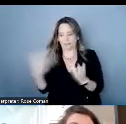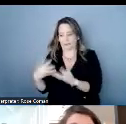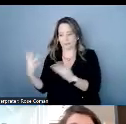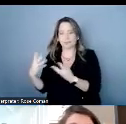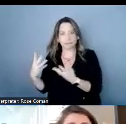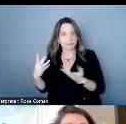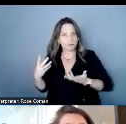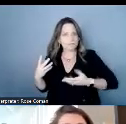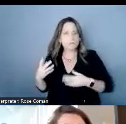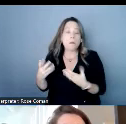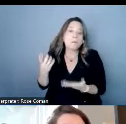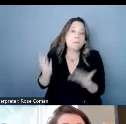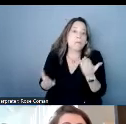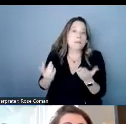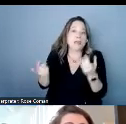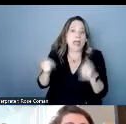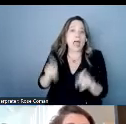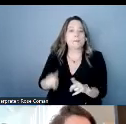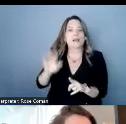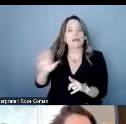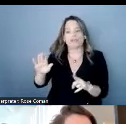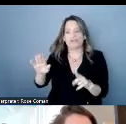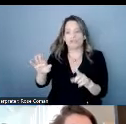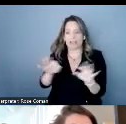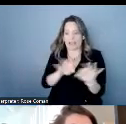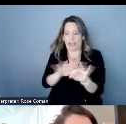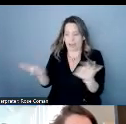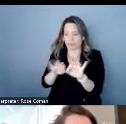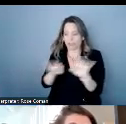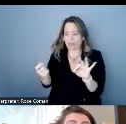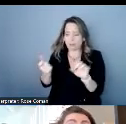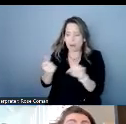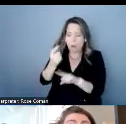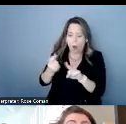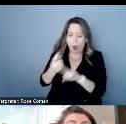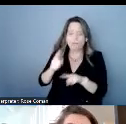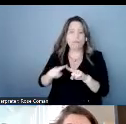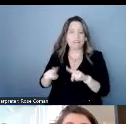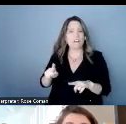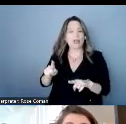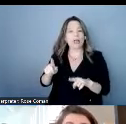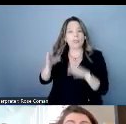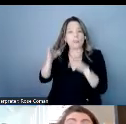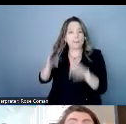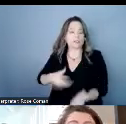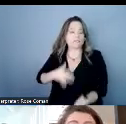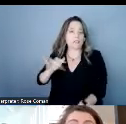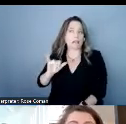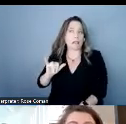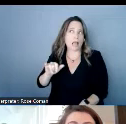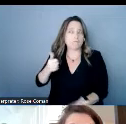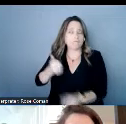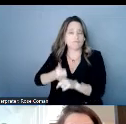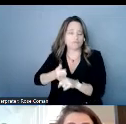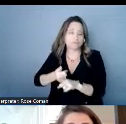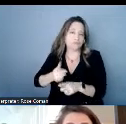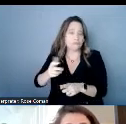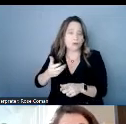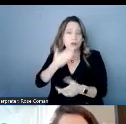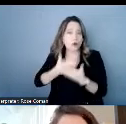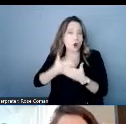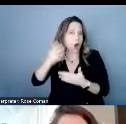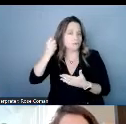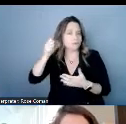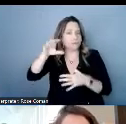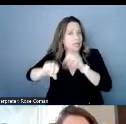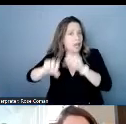weren't ideal with their levels of hearing they felt for their accessibility needs they would prefer to have that anyway it's due